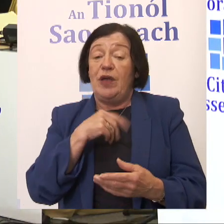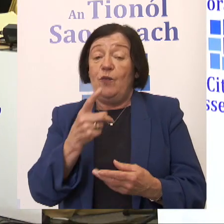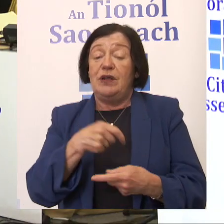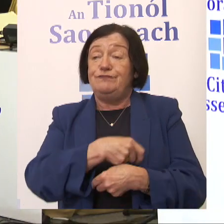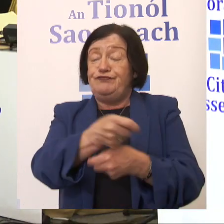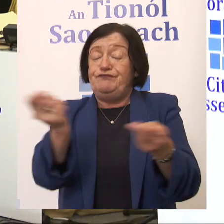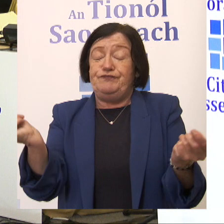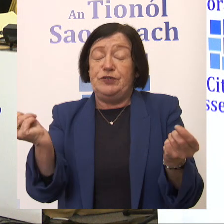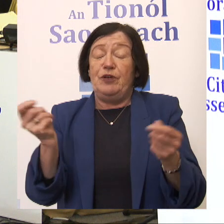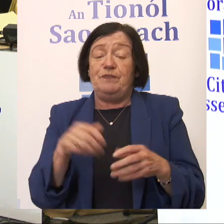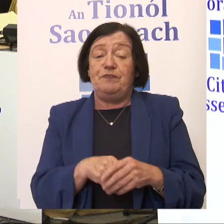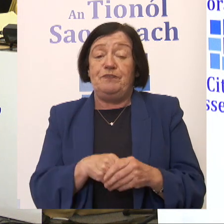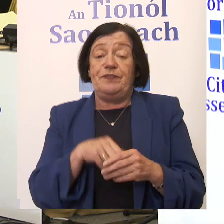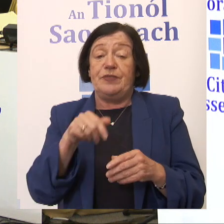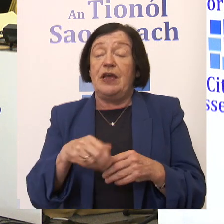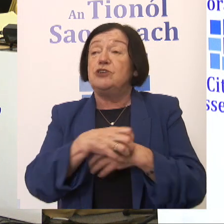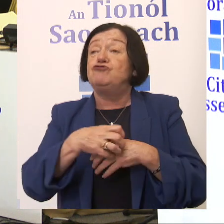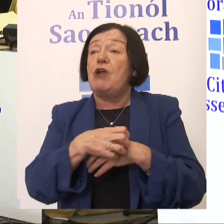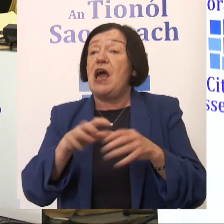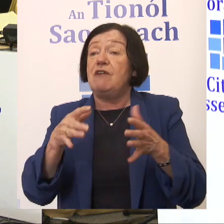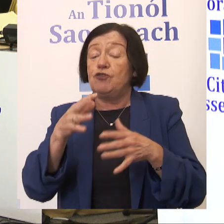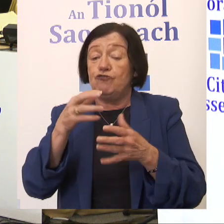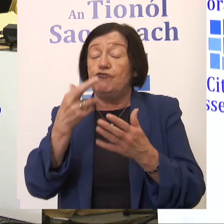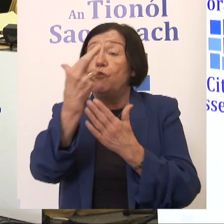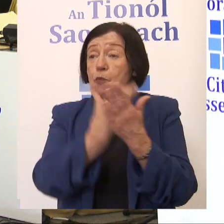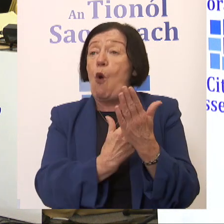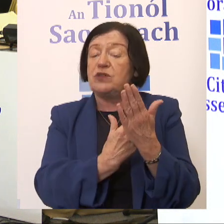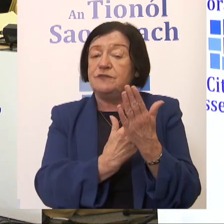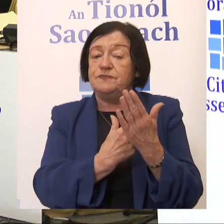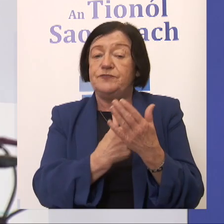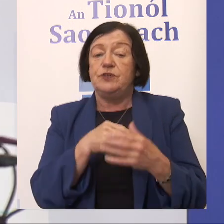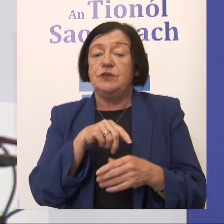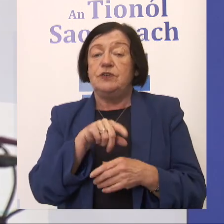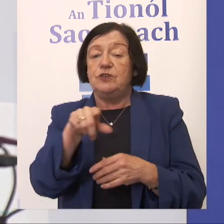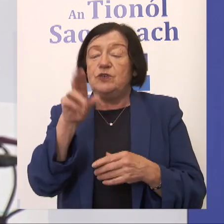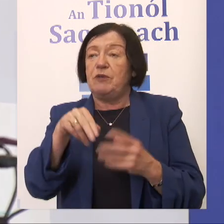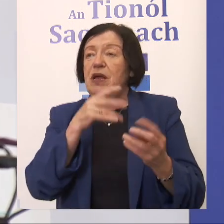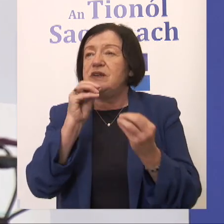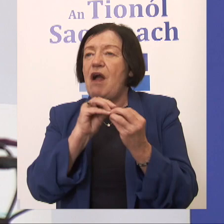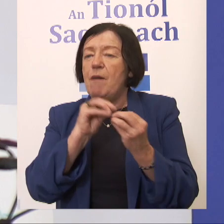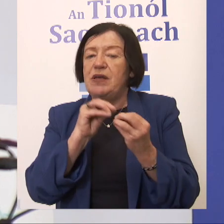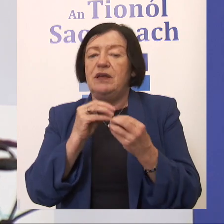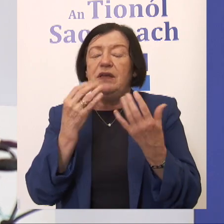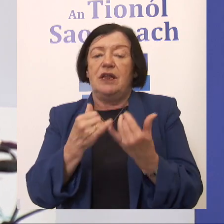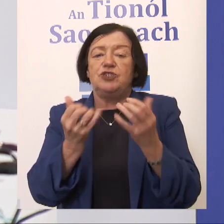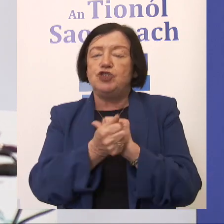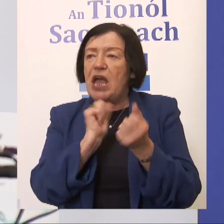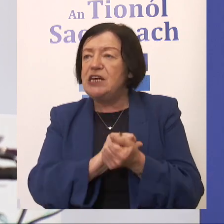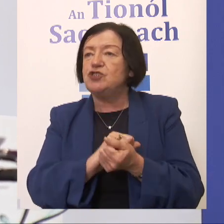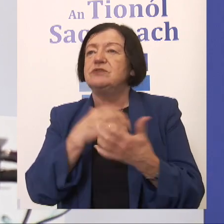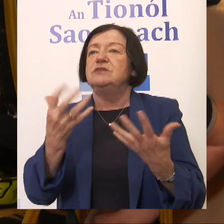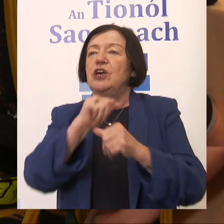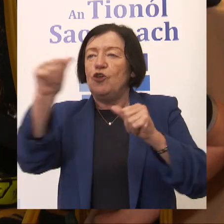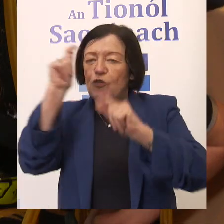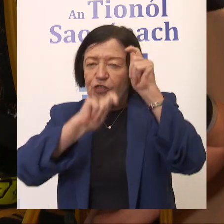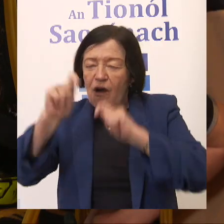a draft report where you can make comments, backtrack changes, give your